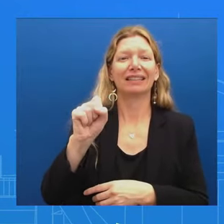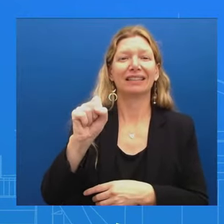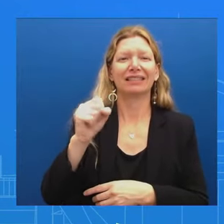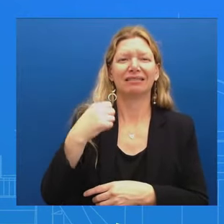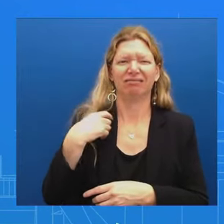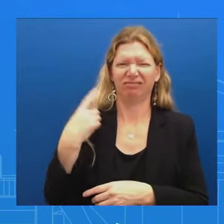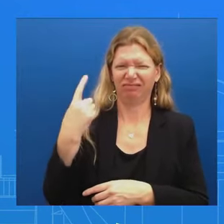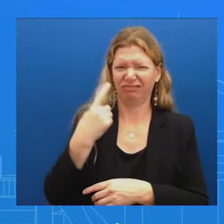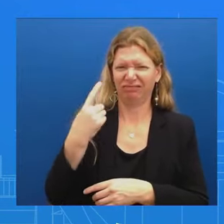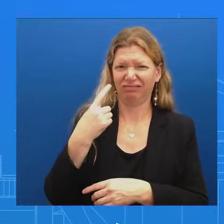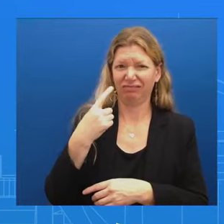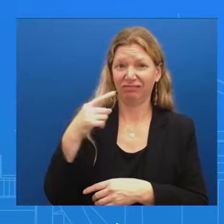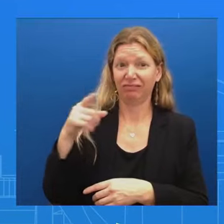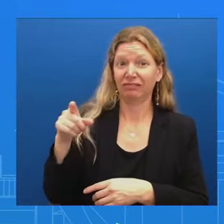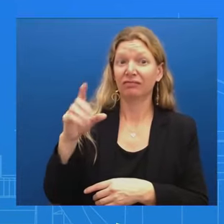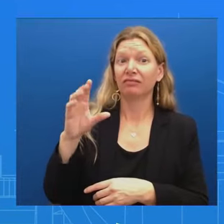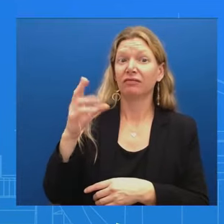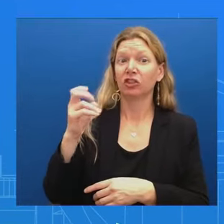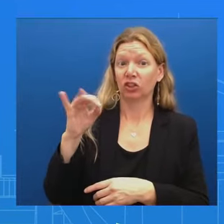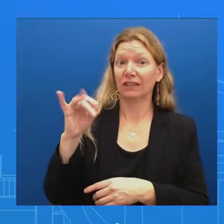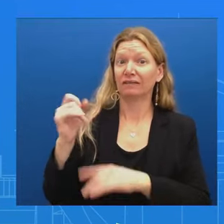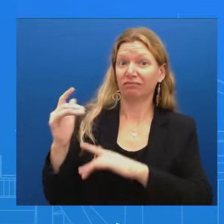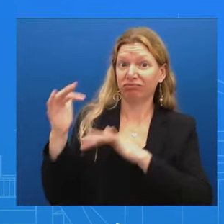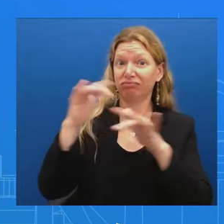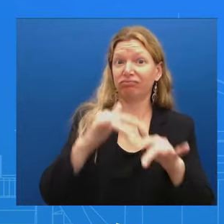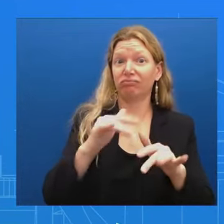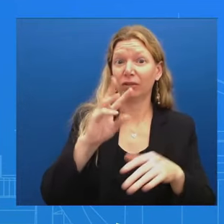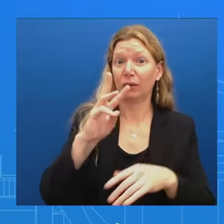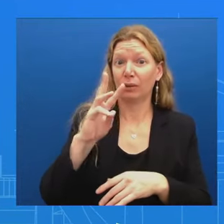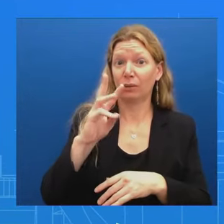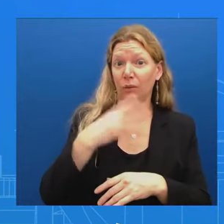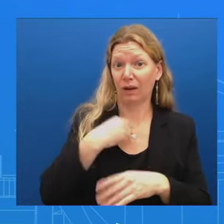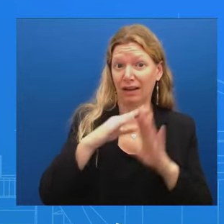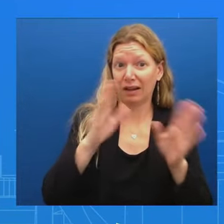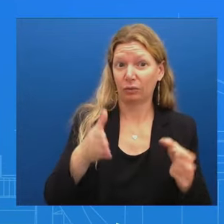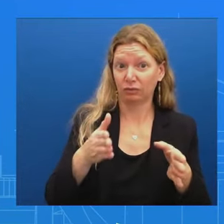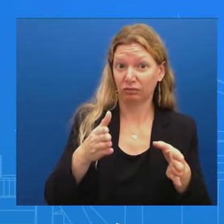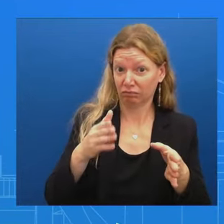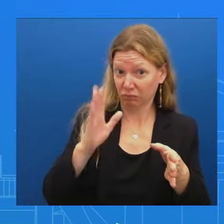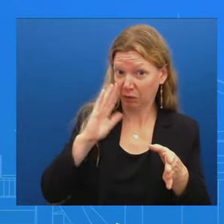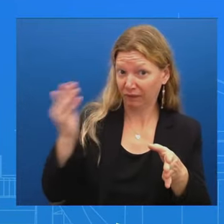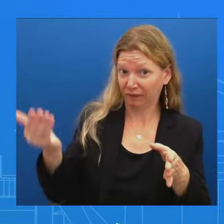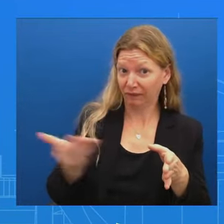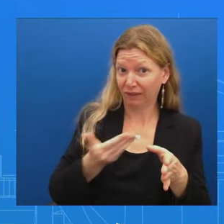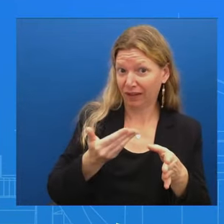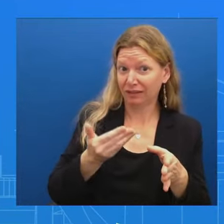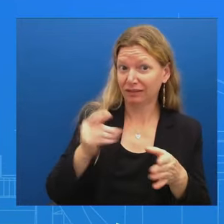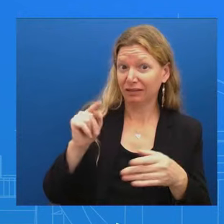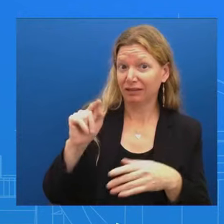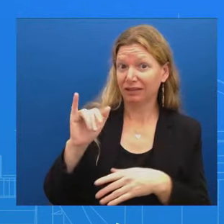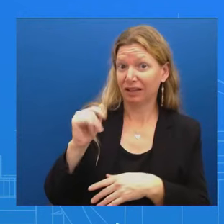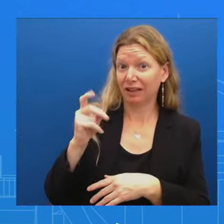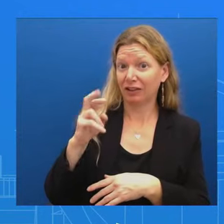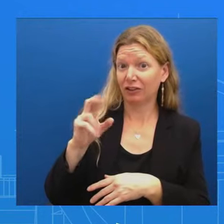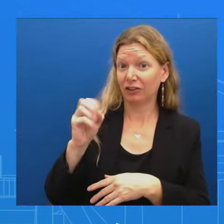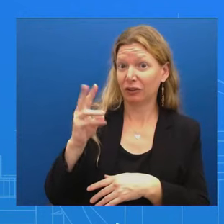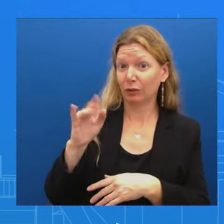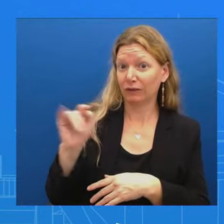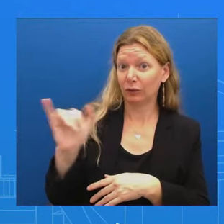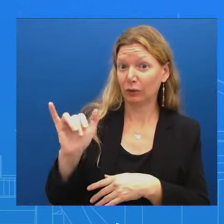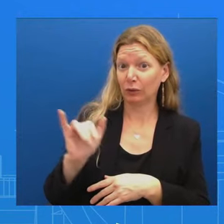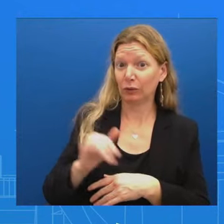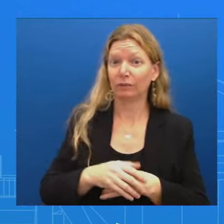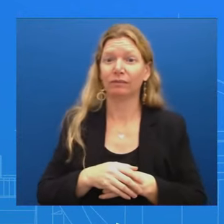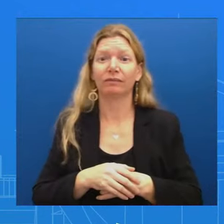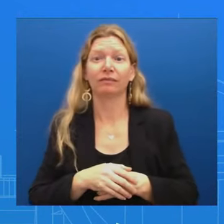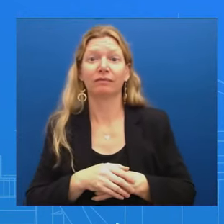to also invite Miller Swift? So that's going to be up to the Chiefs and obviously their decision to figure out who's going to